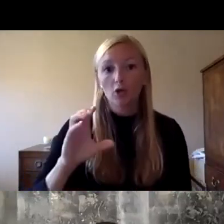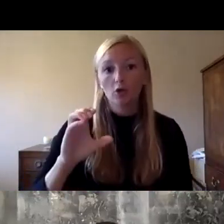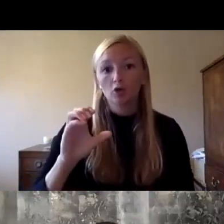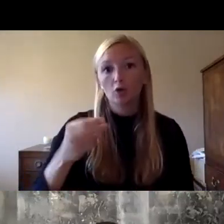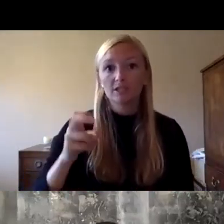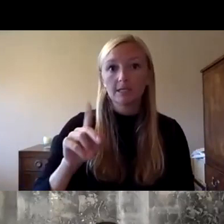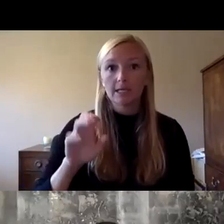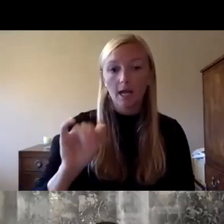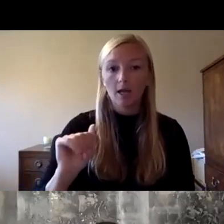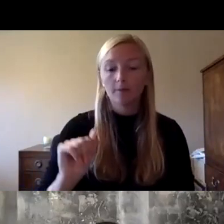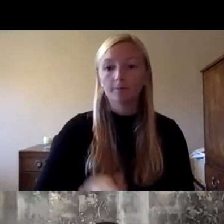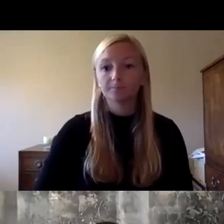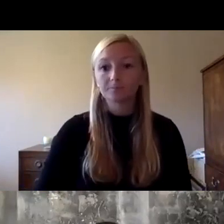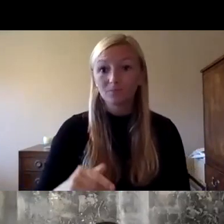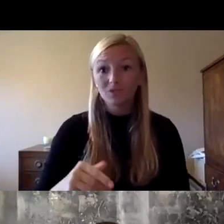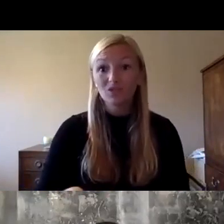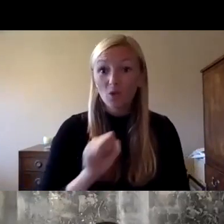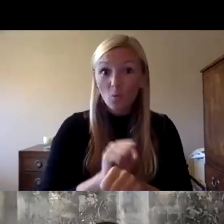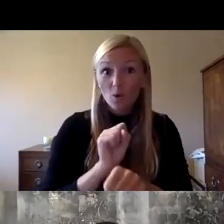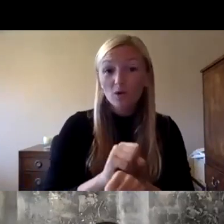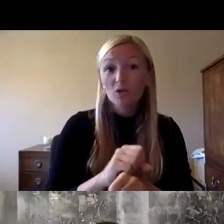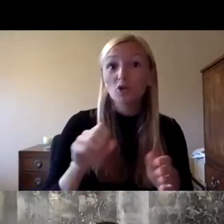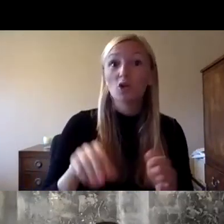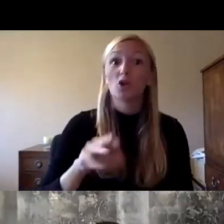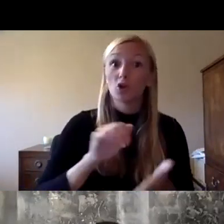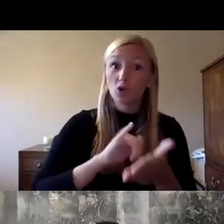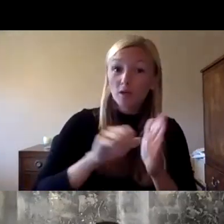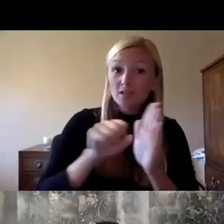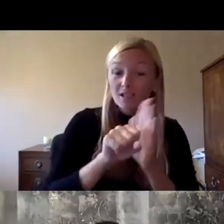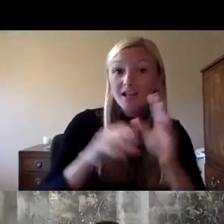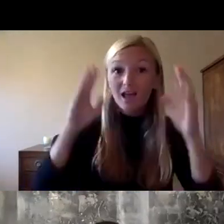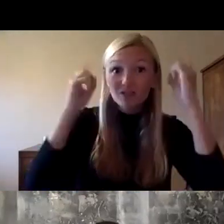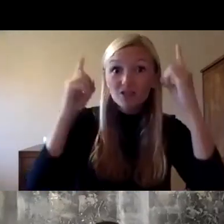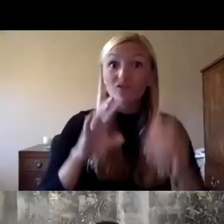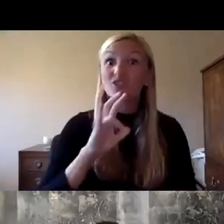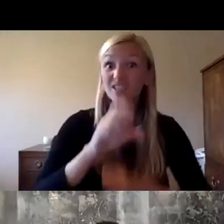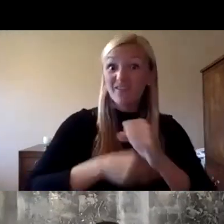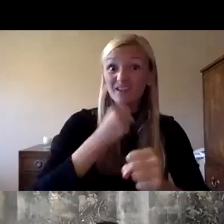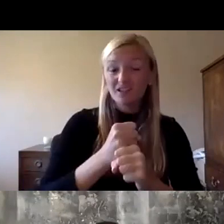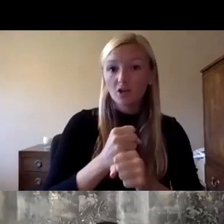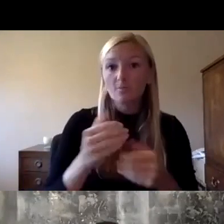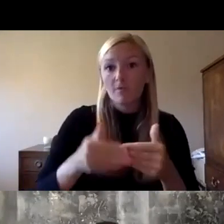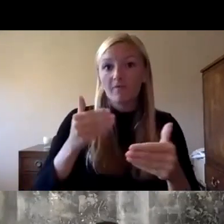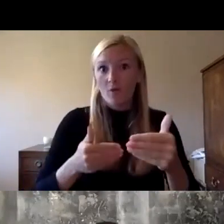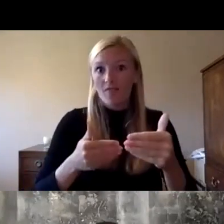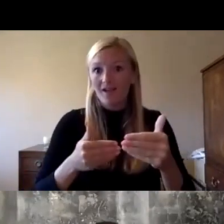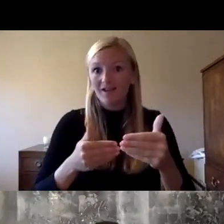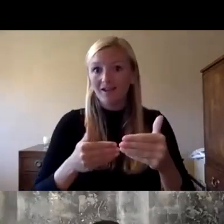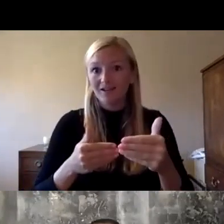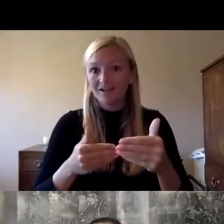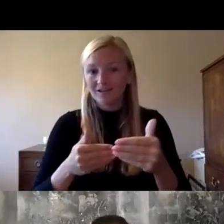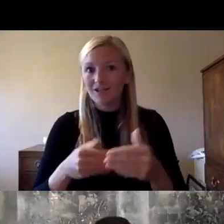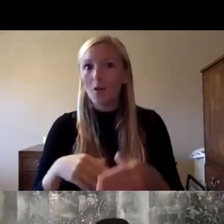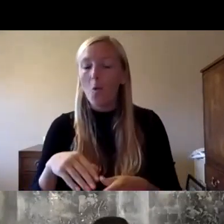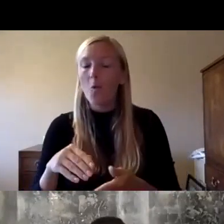dr coughlin has been with the new york state education department for seven years uh prior to that she was on the dark side she was from the division of